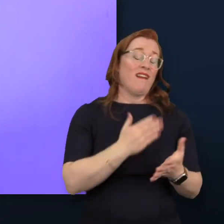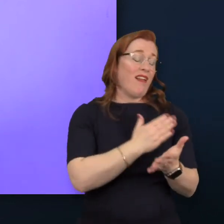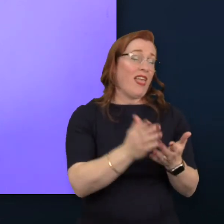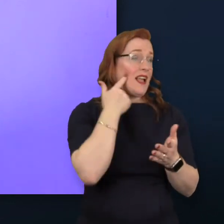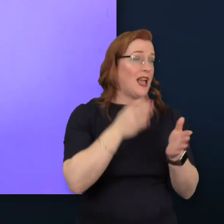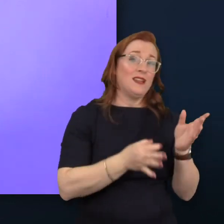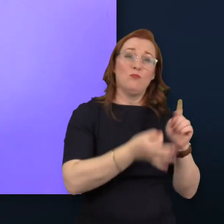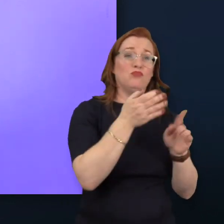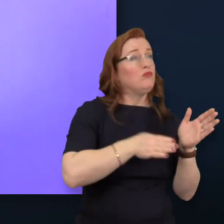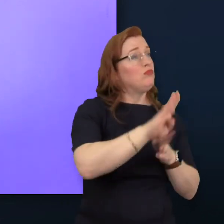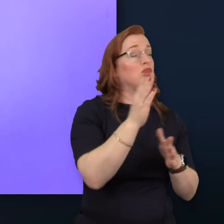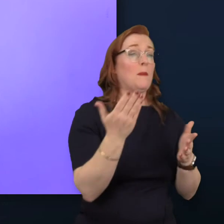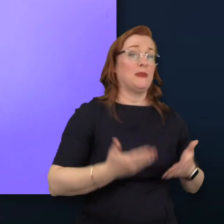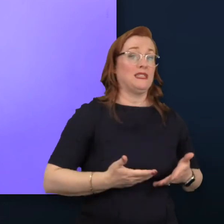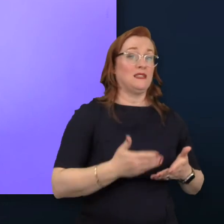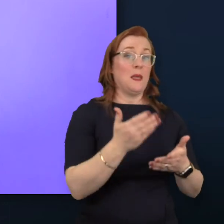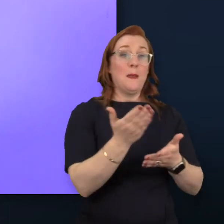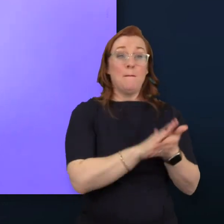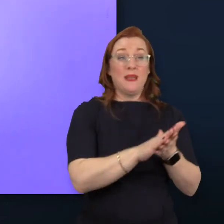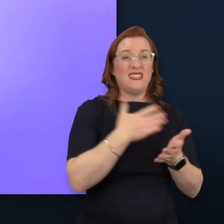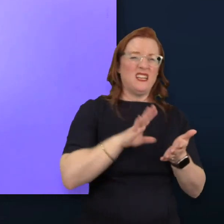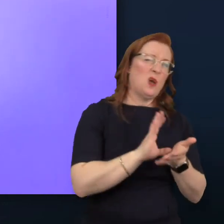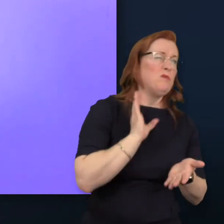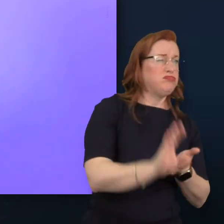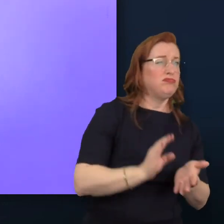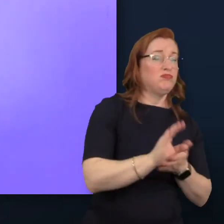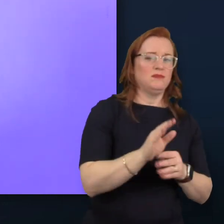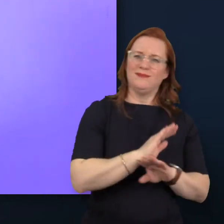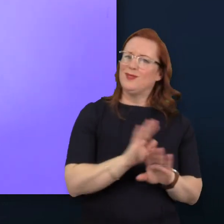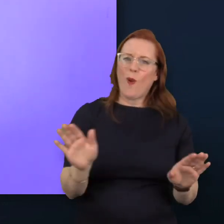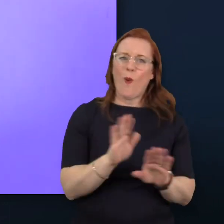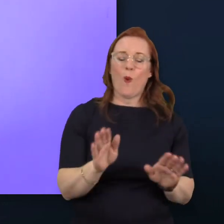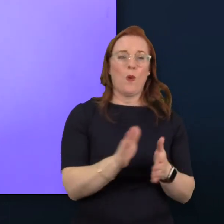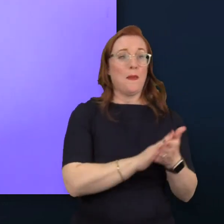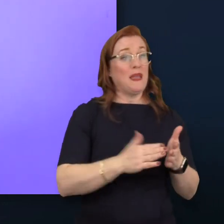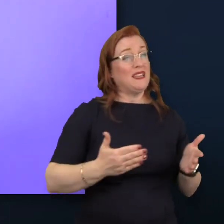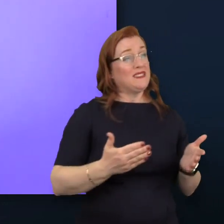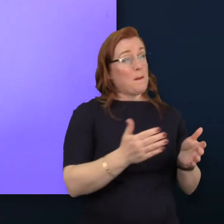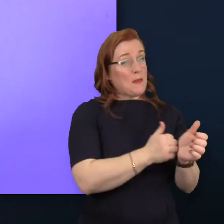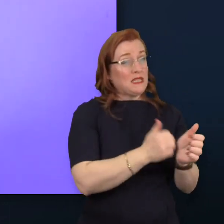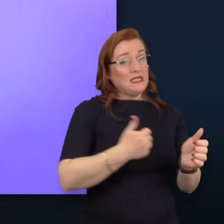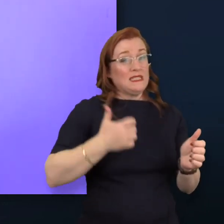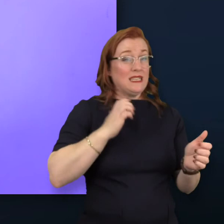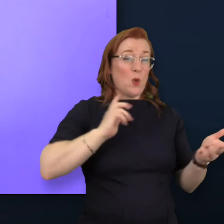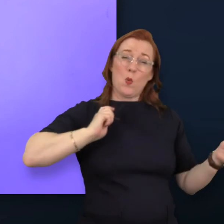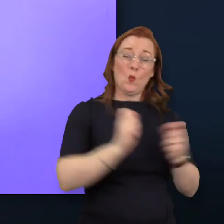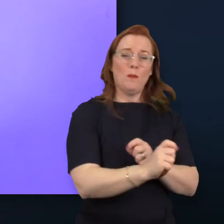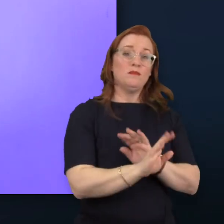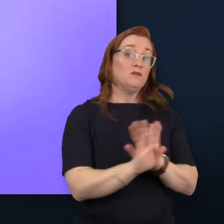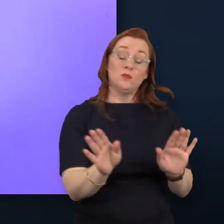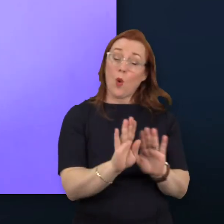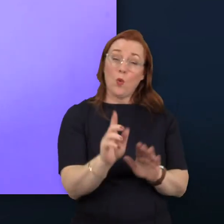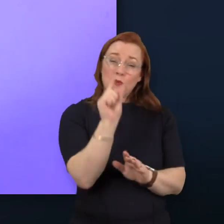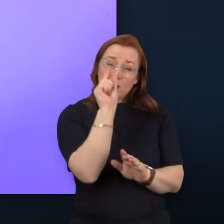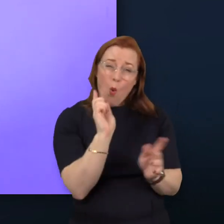achieved without a big spend, without huge changes to anything significant in the